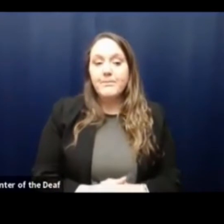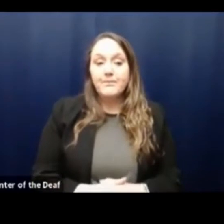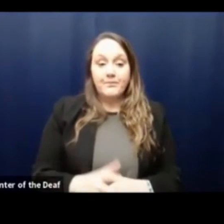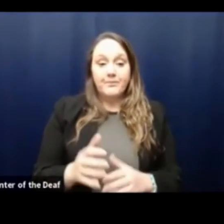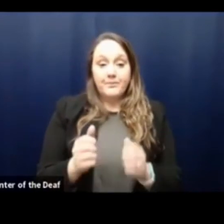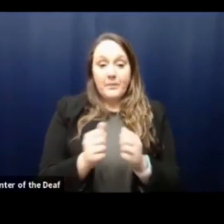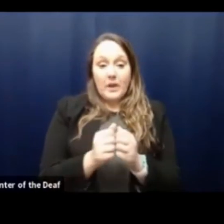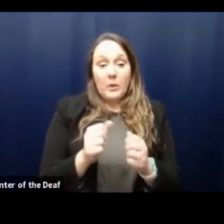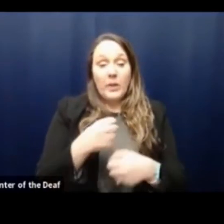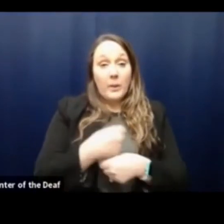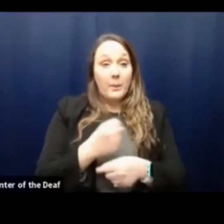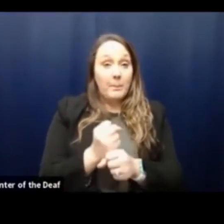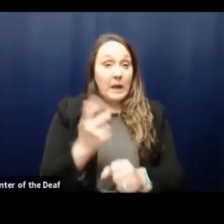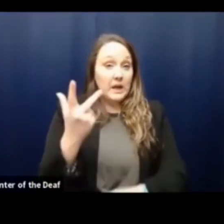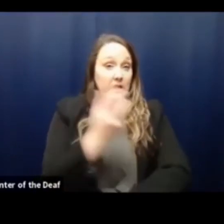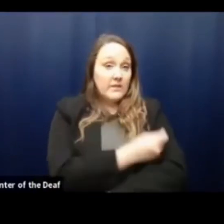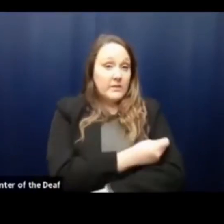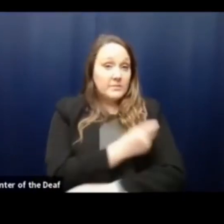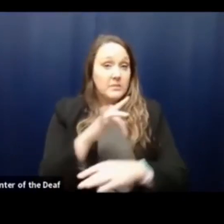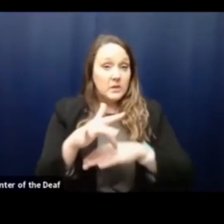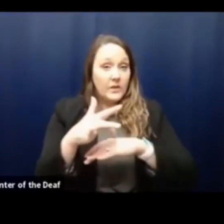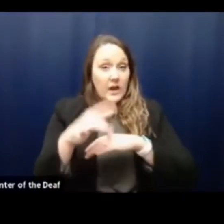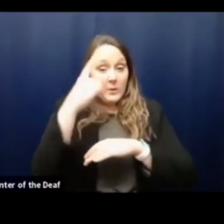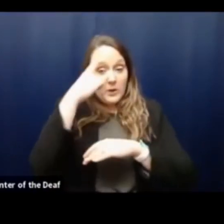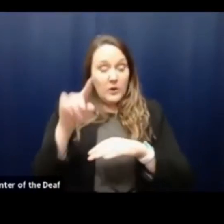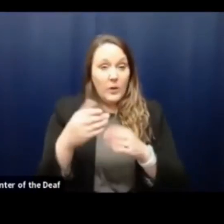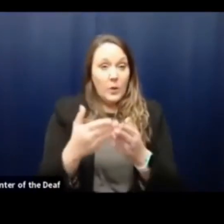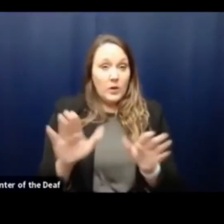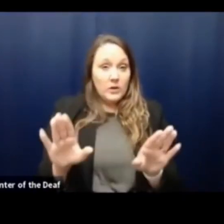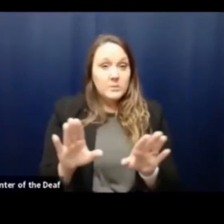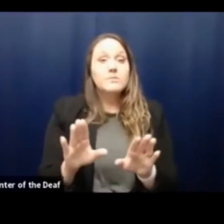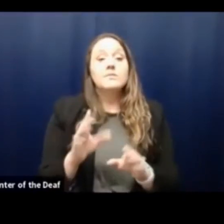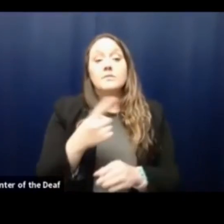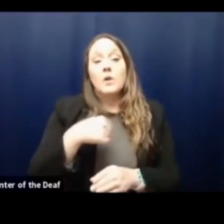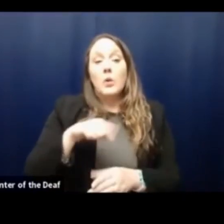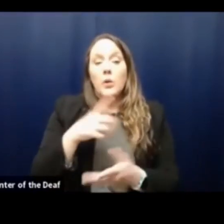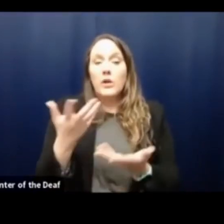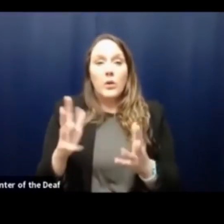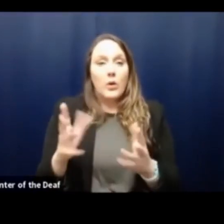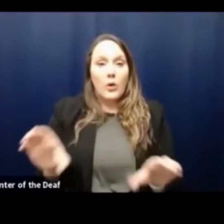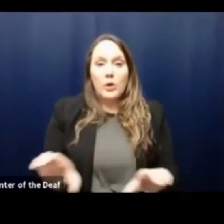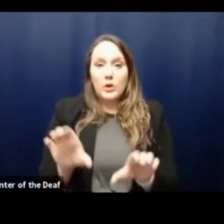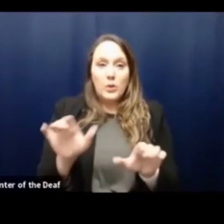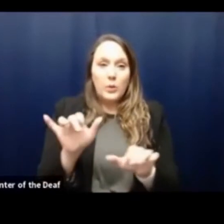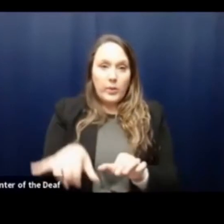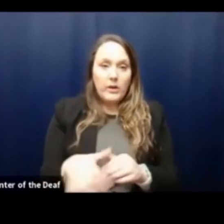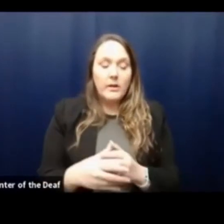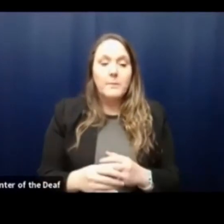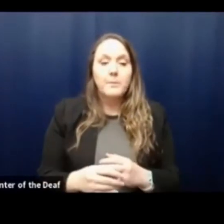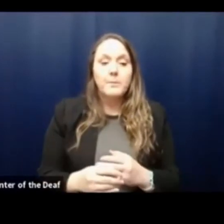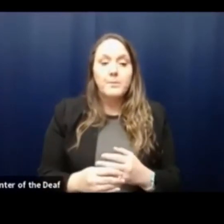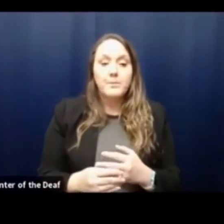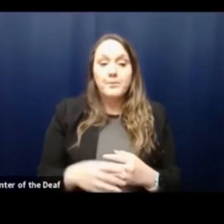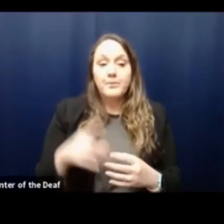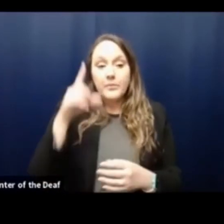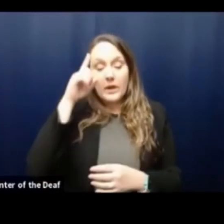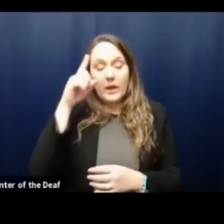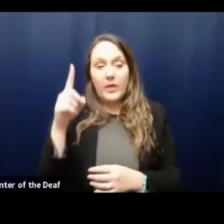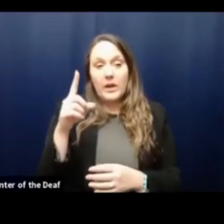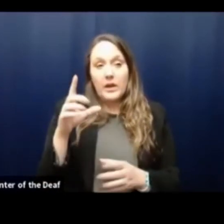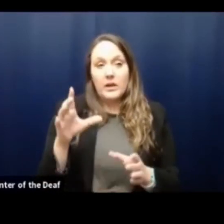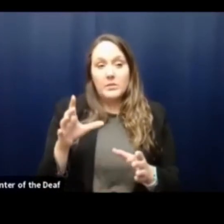making a vaccine available for the community. Again, we, we are already doing that. Um, we, I think